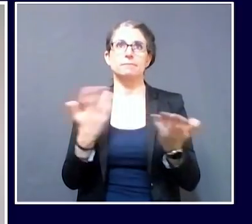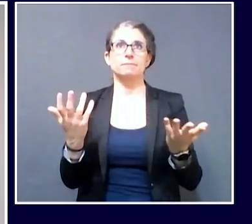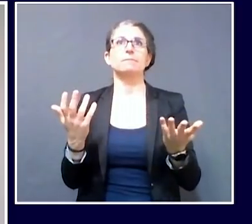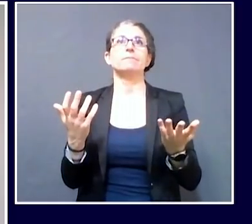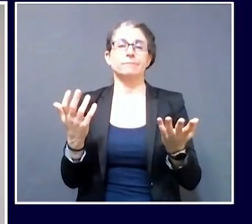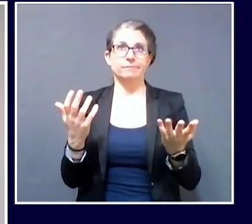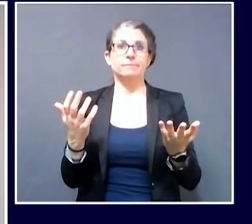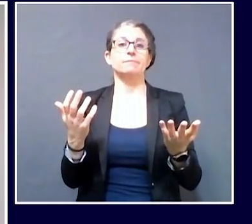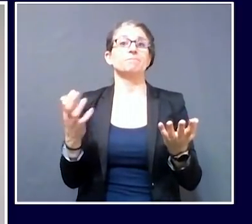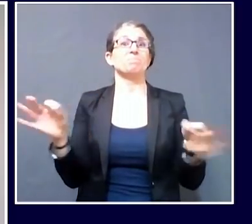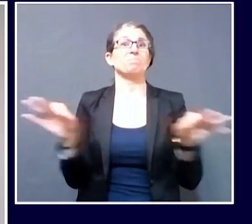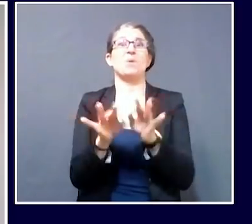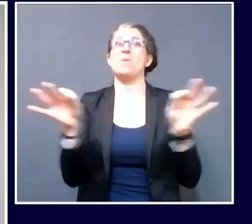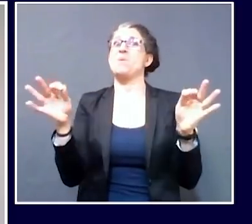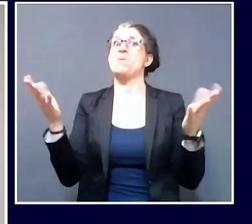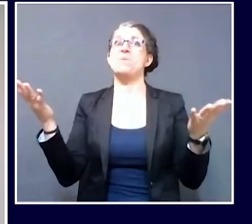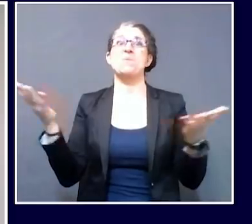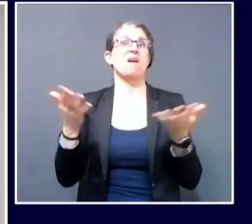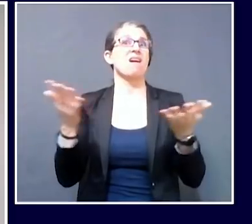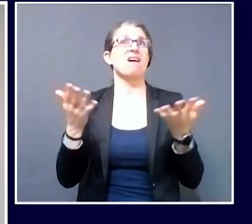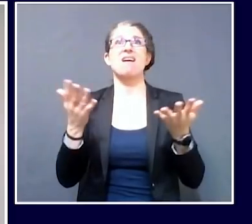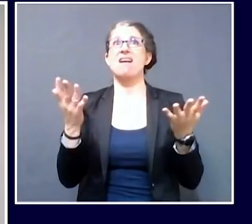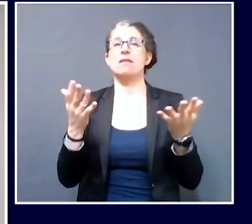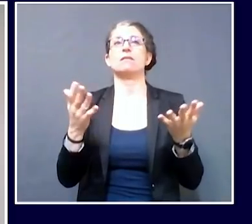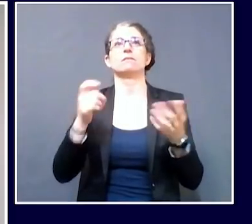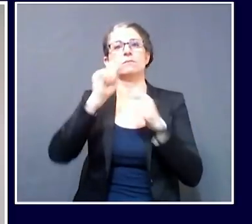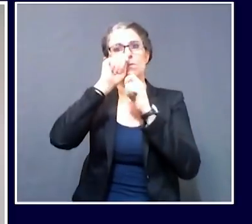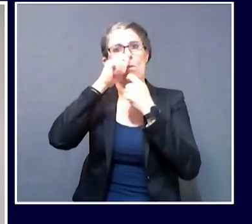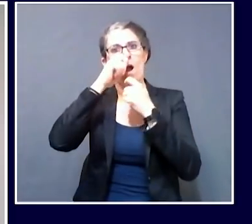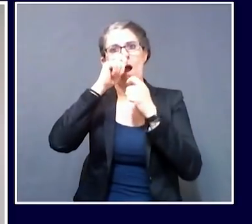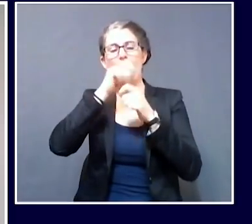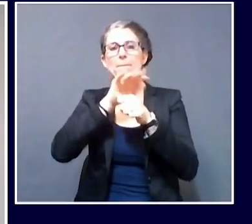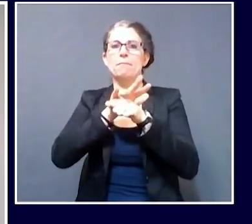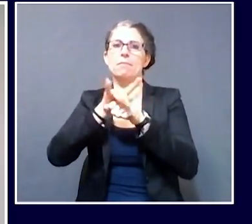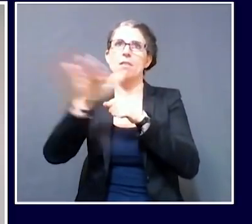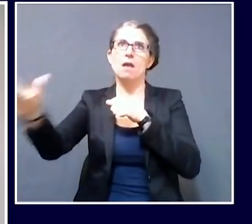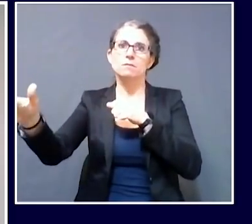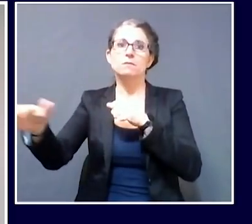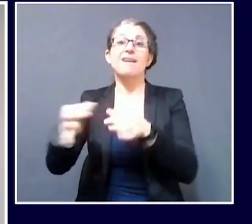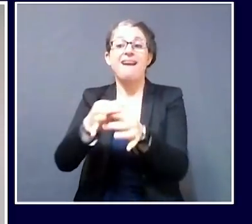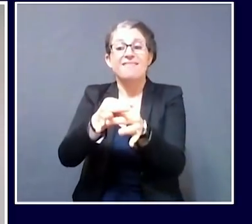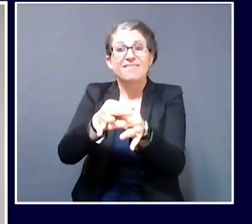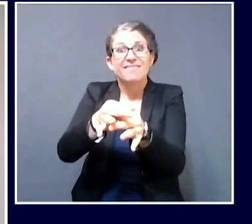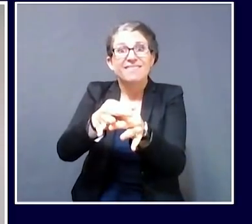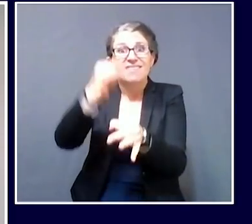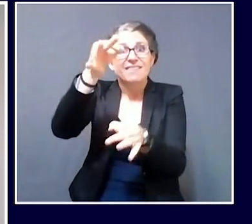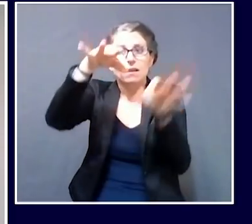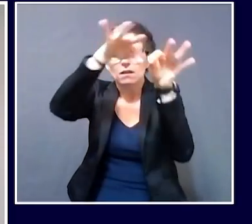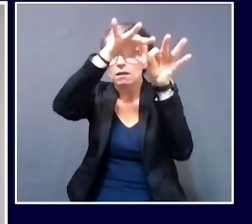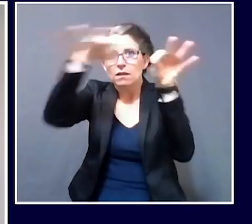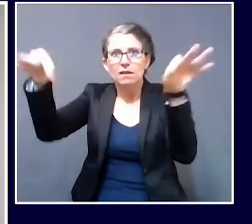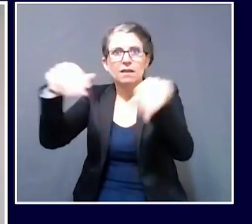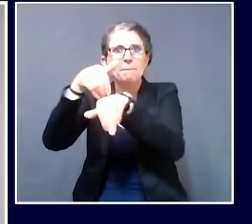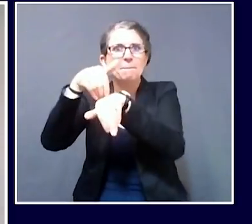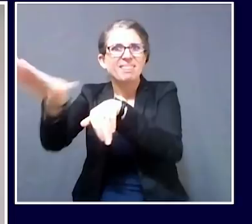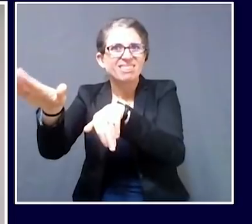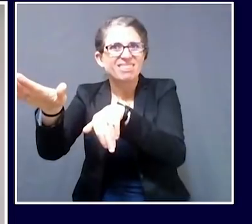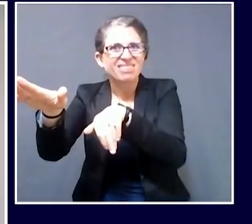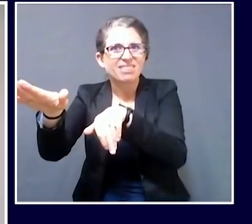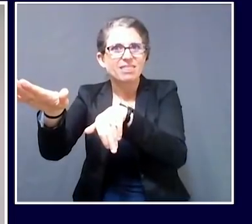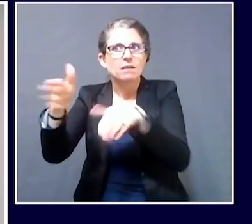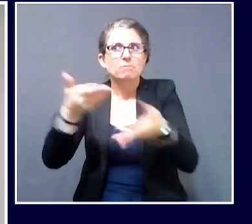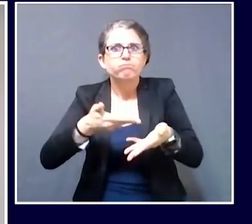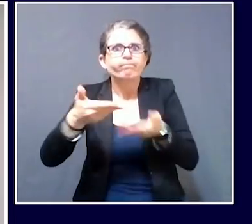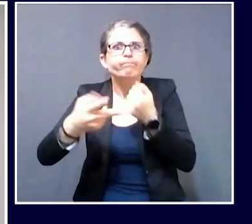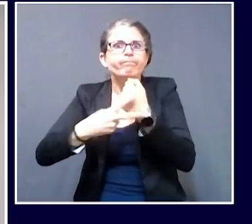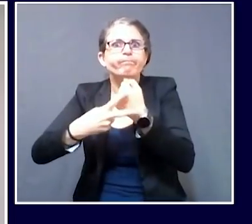which is the deployment of swabs and viral transport media across the state. Maine CDC has fulfilled